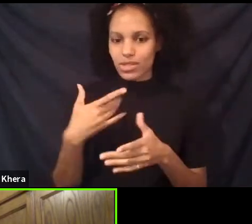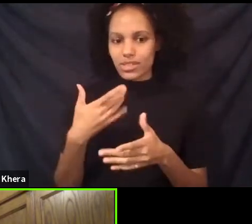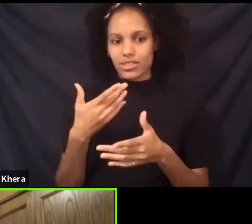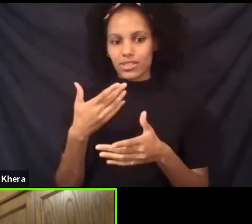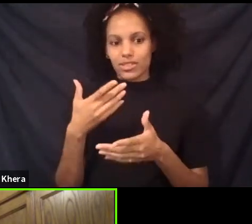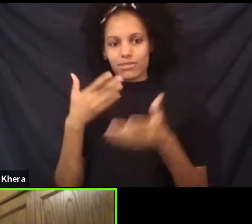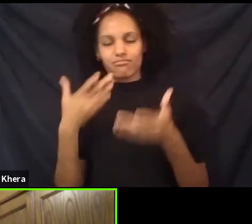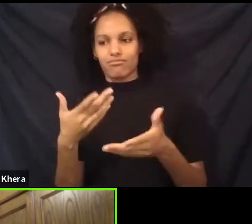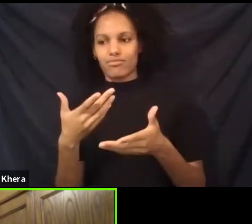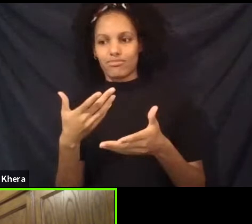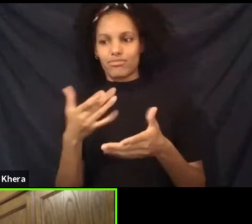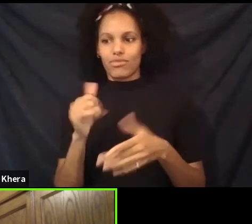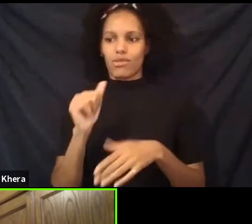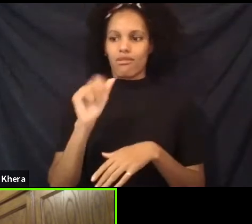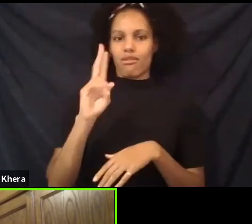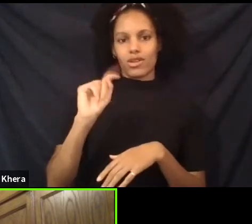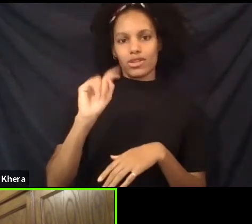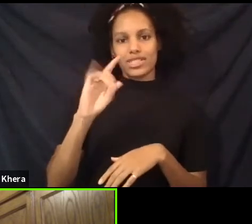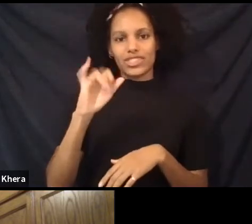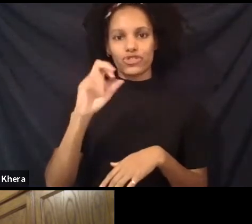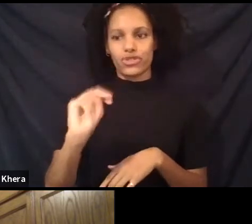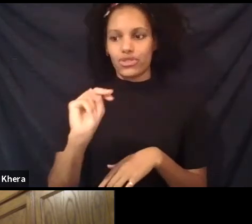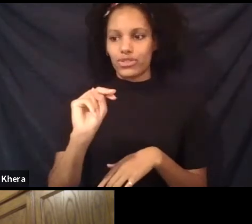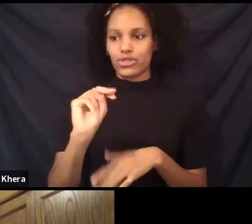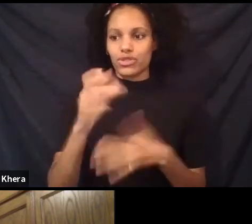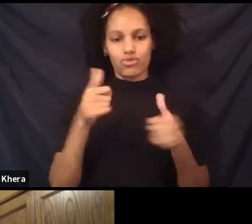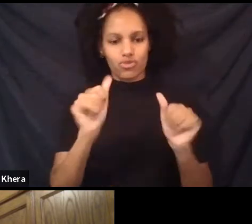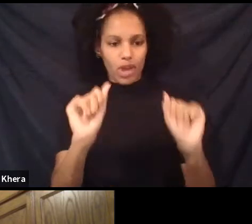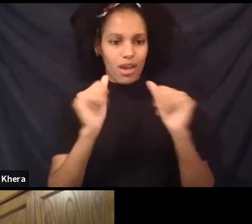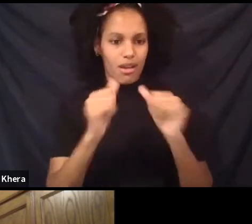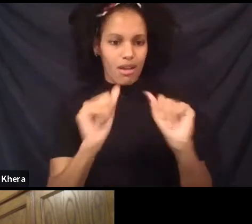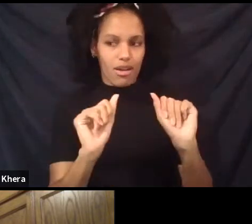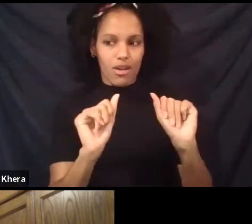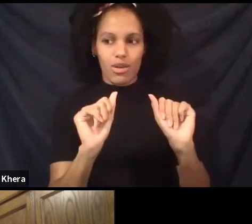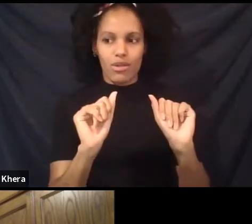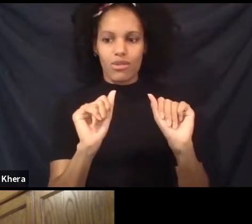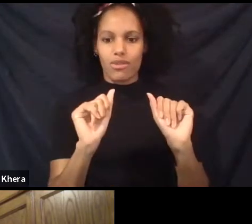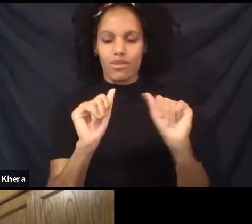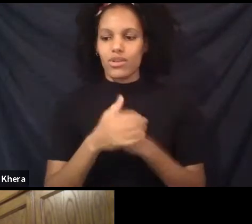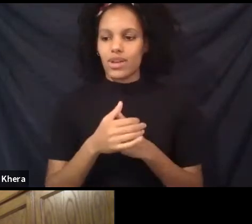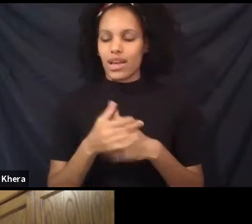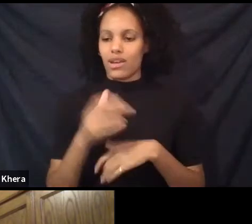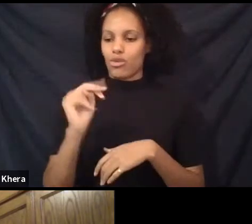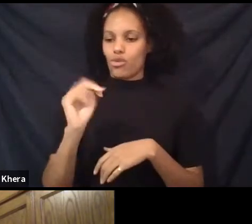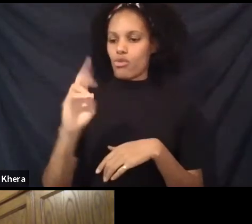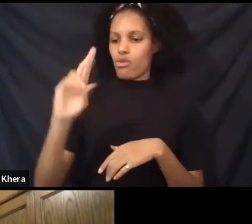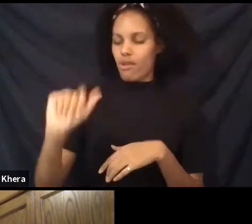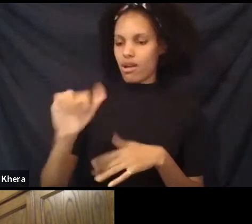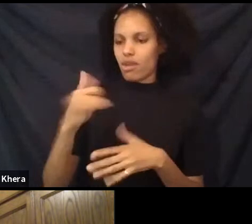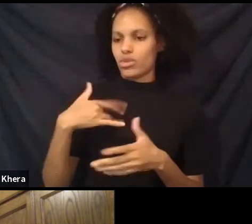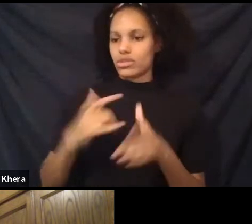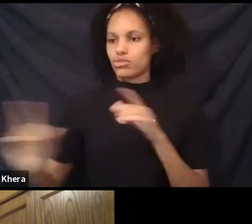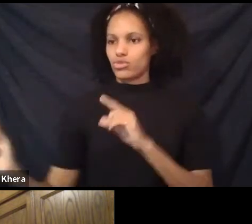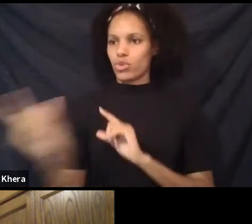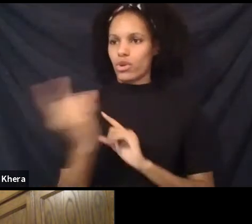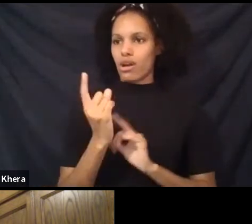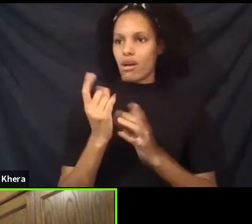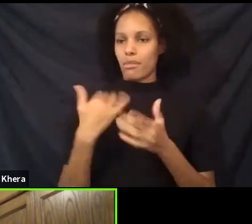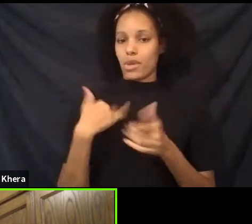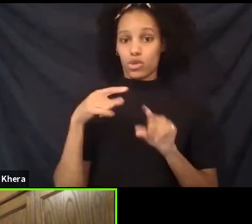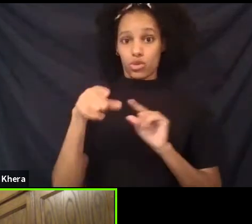Yeah, it was. And Nora was actually coming in while you were transitioning out.